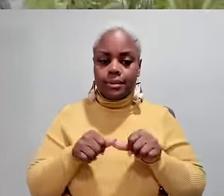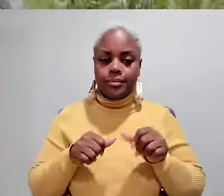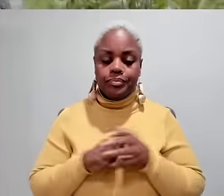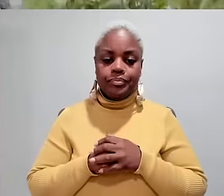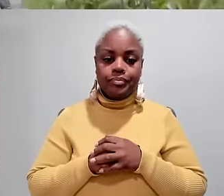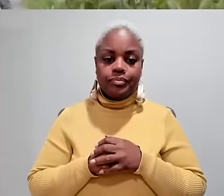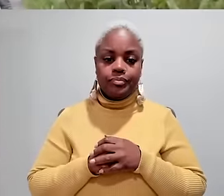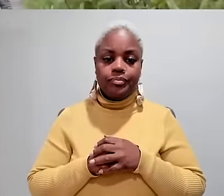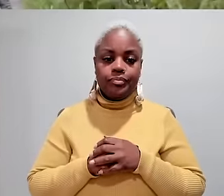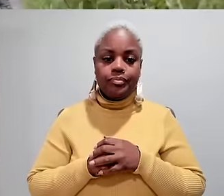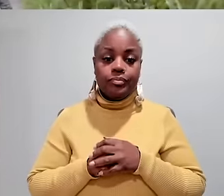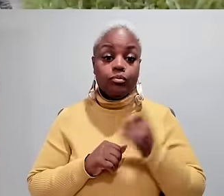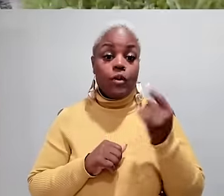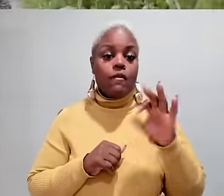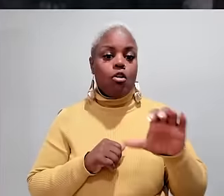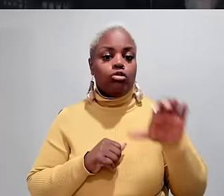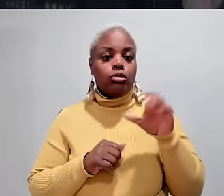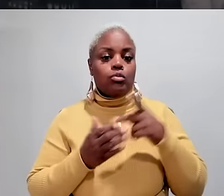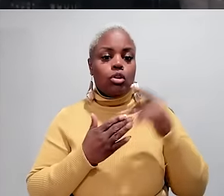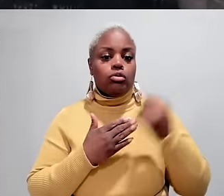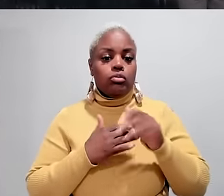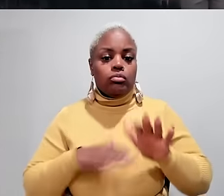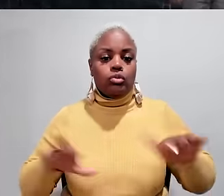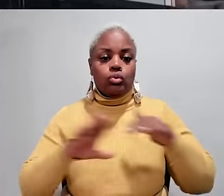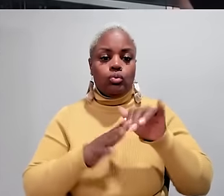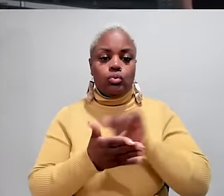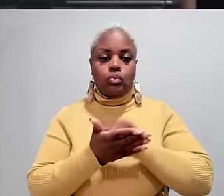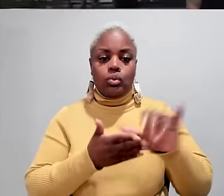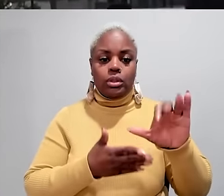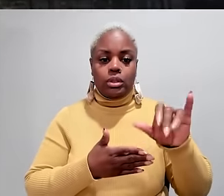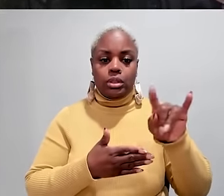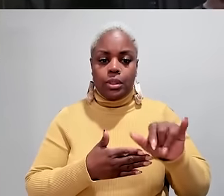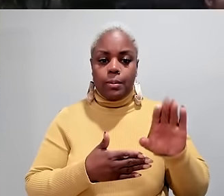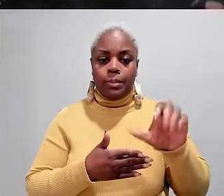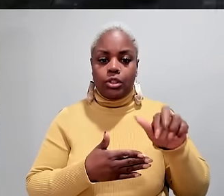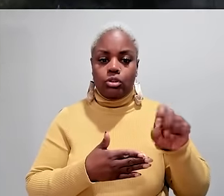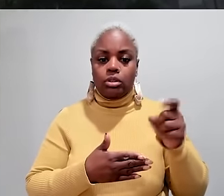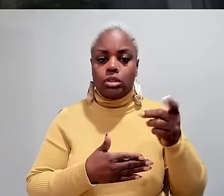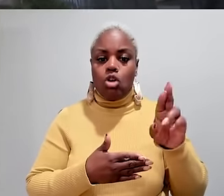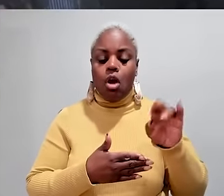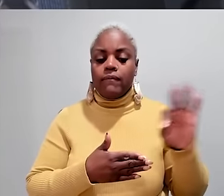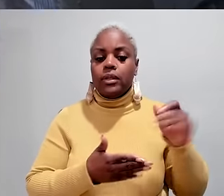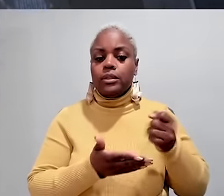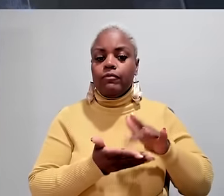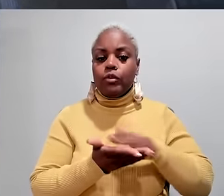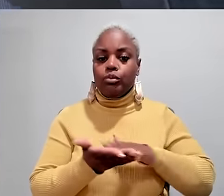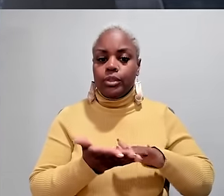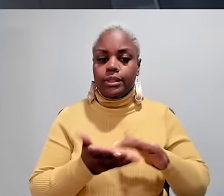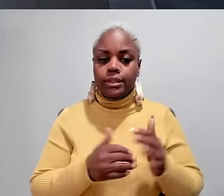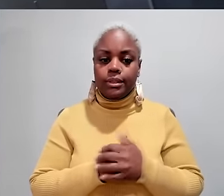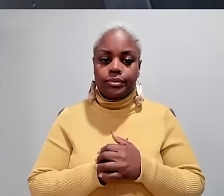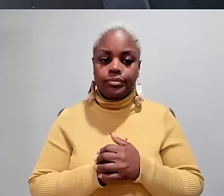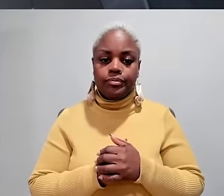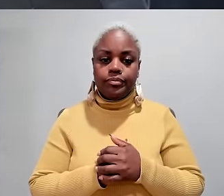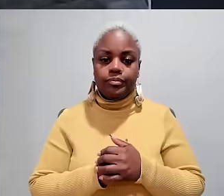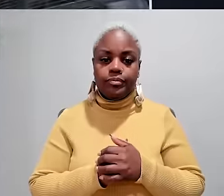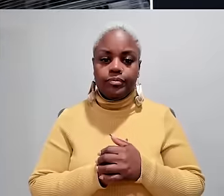six-acre park and green space. It's one of the hundreds of projects across New York that bears Doctoroff's fingerprints,